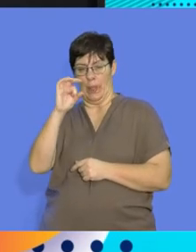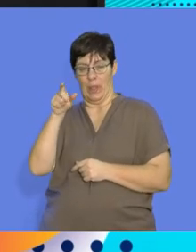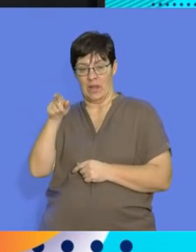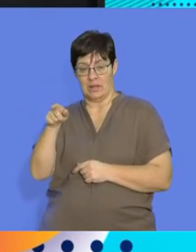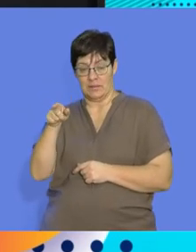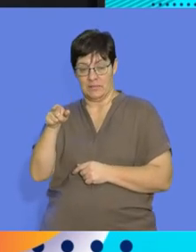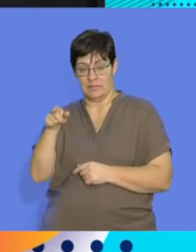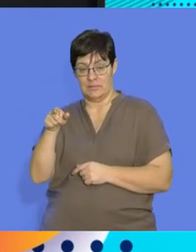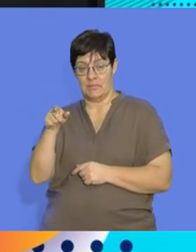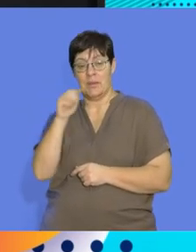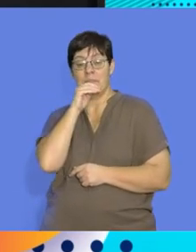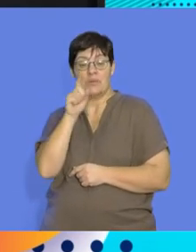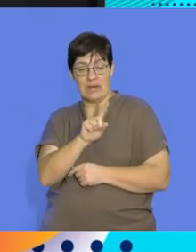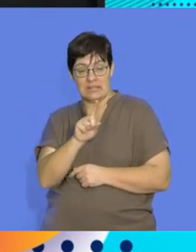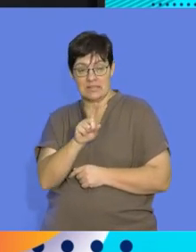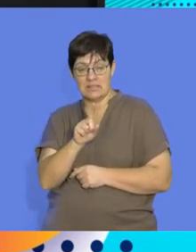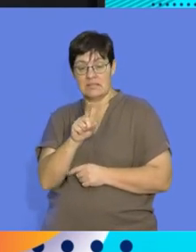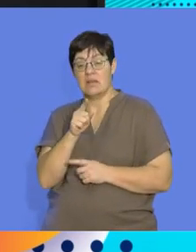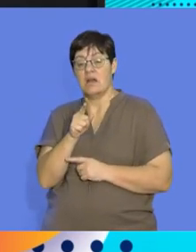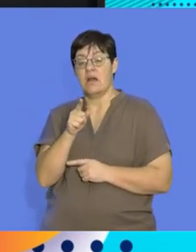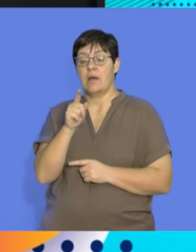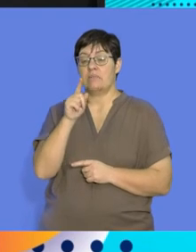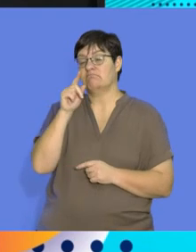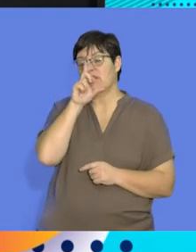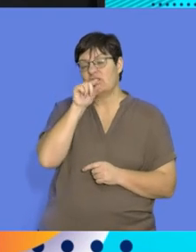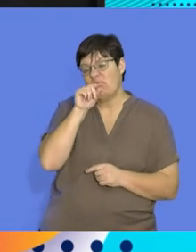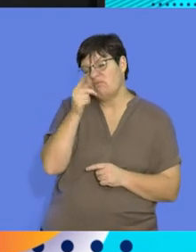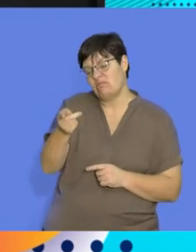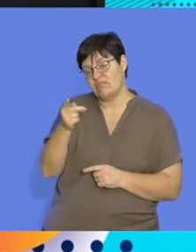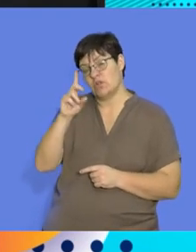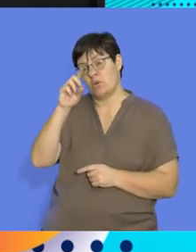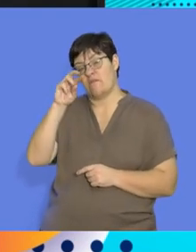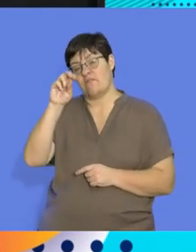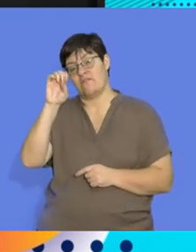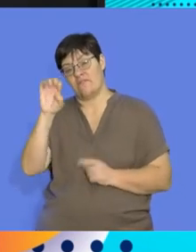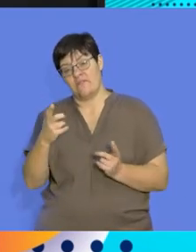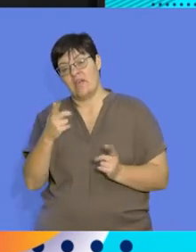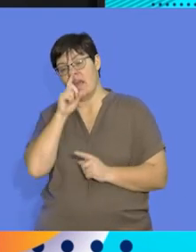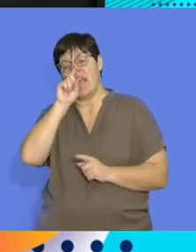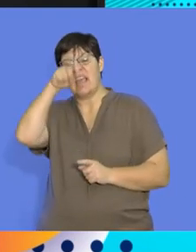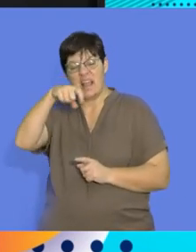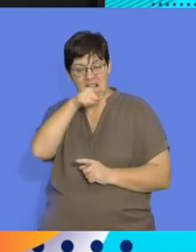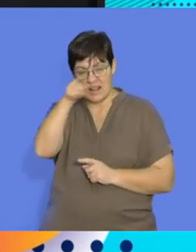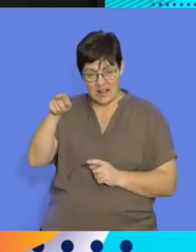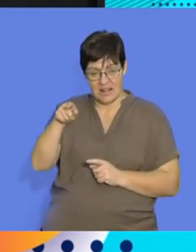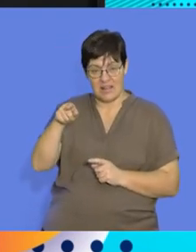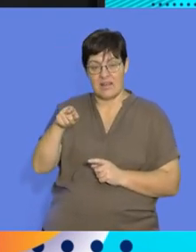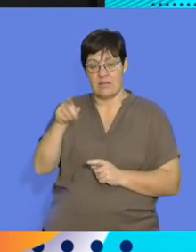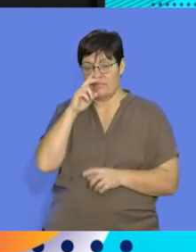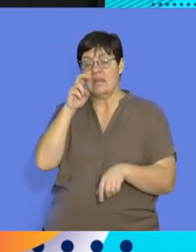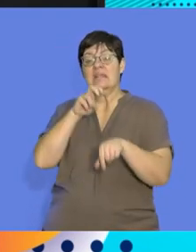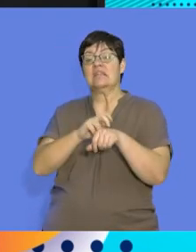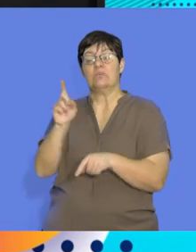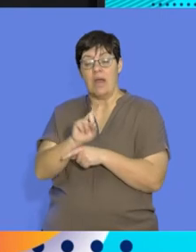small, and that means that the dove or the weavers, or even your falcons and your eagles, those eggs